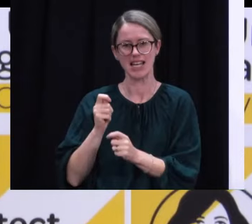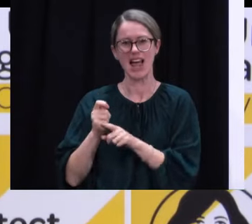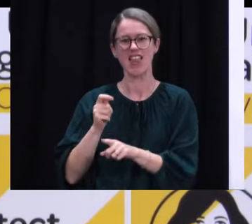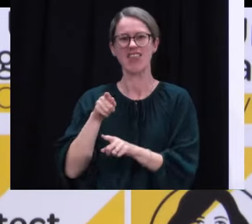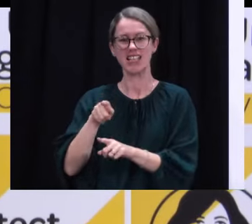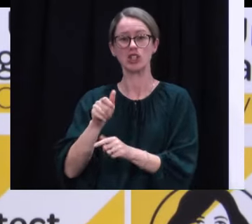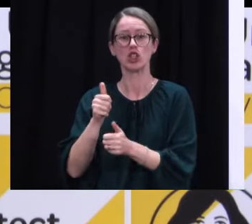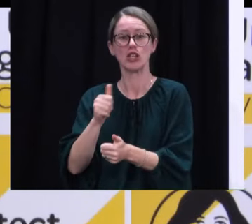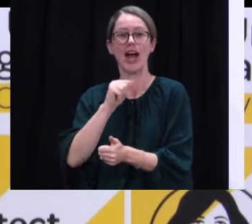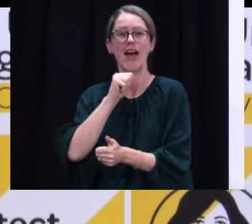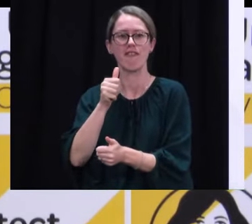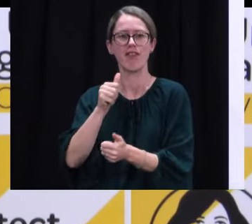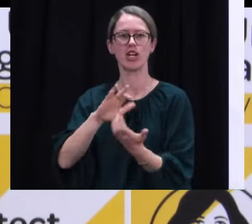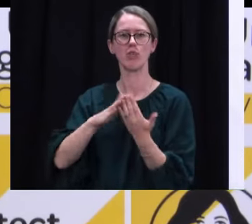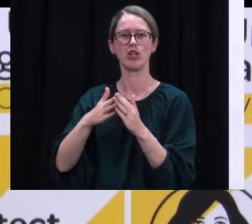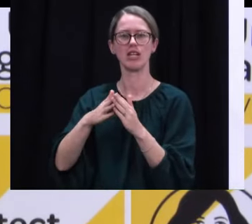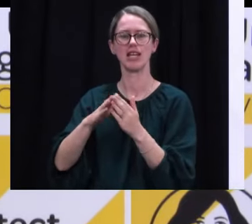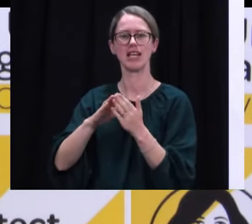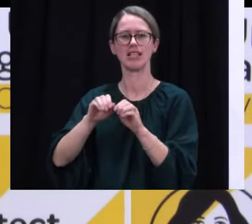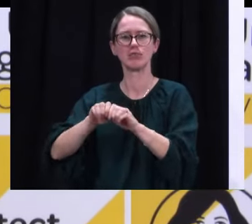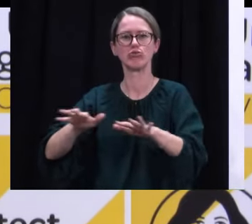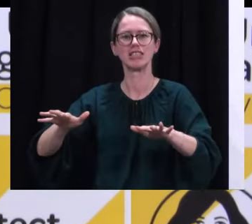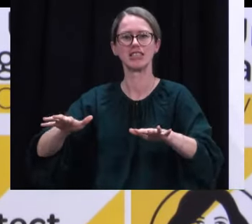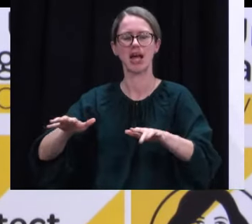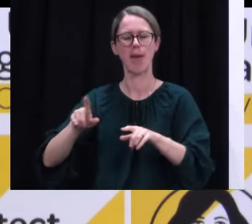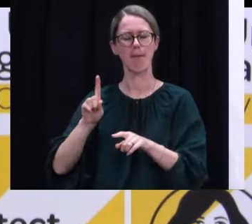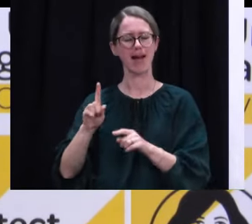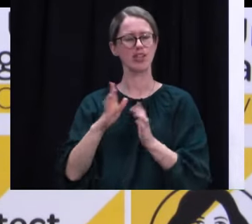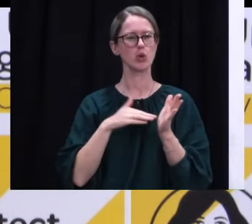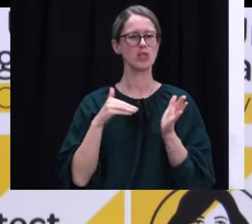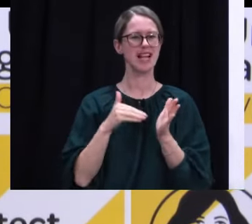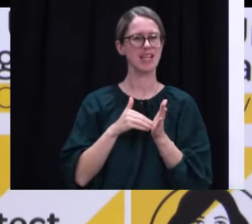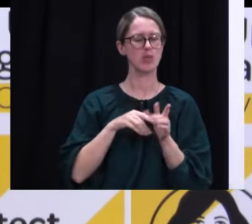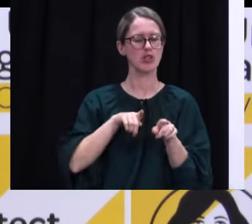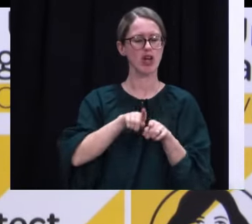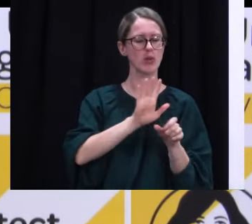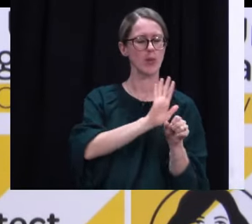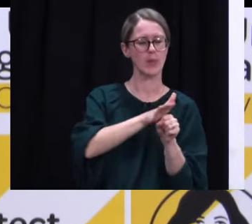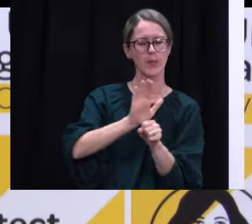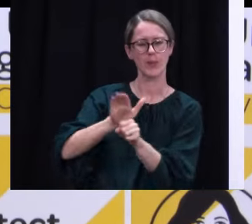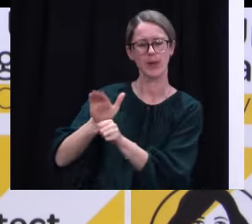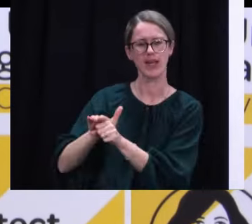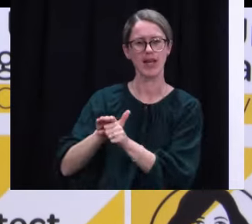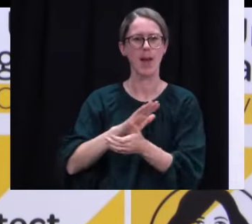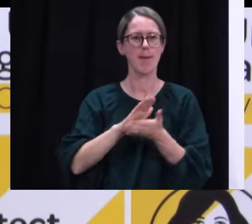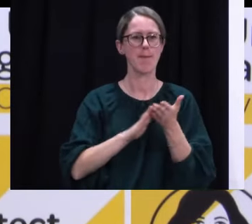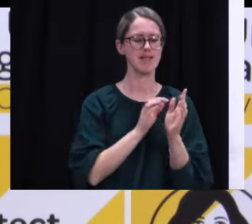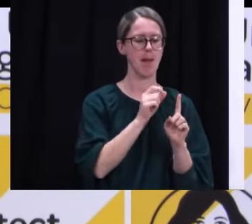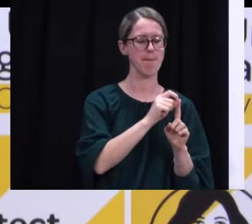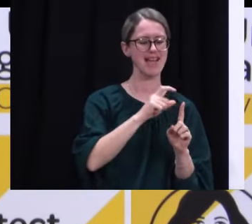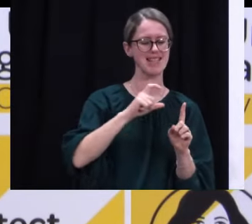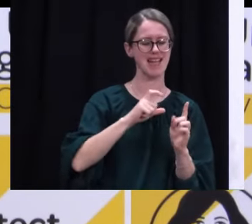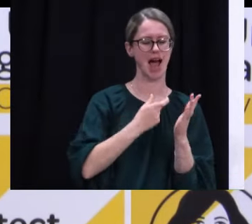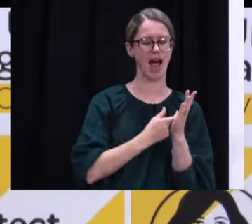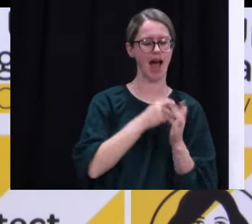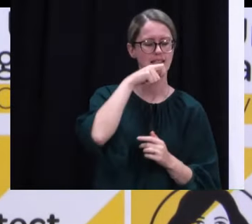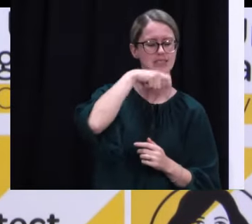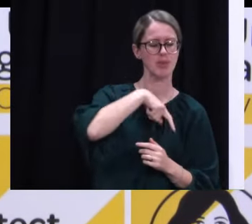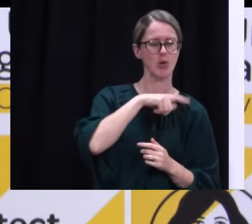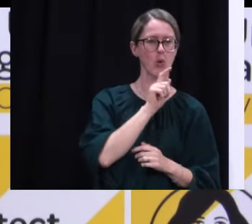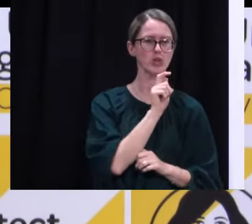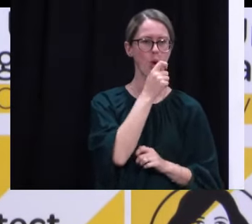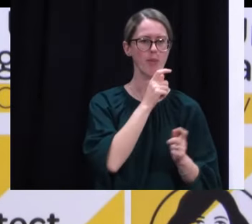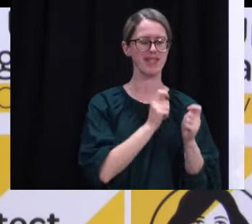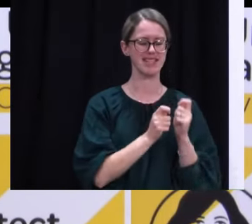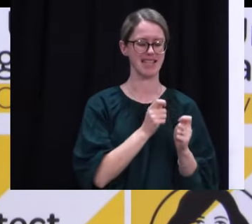in the community. In our case, with an elimination approach, PCR based testing, whether through saliva or swab